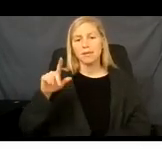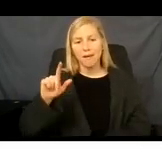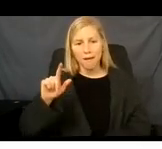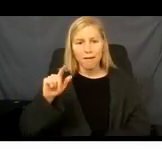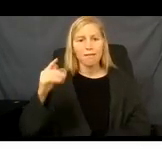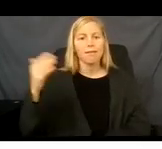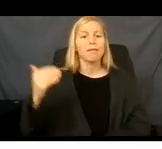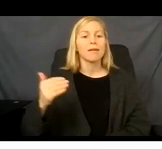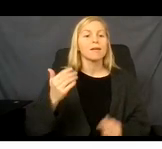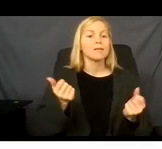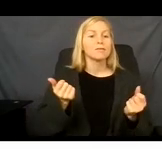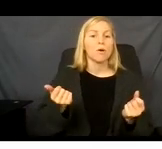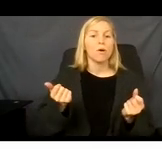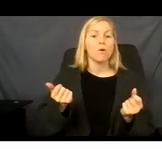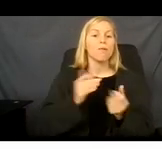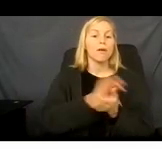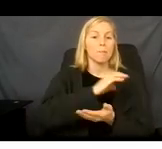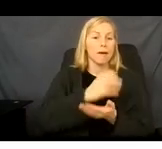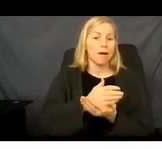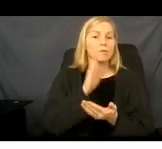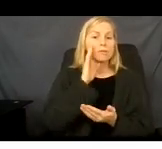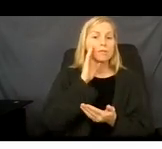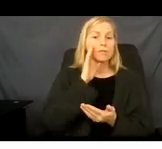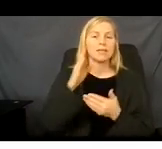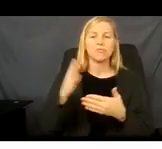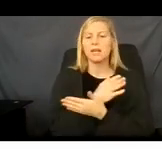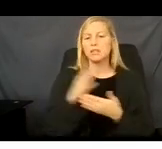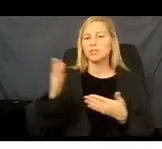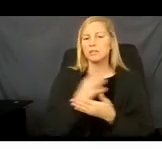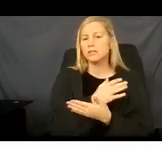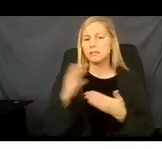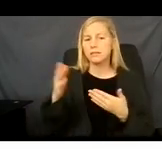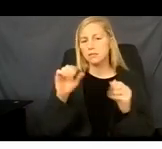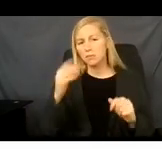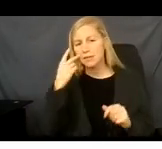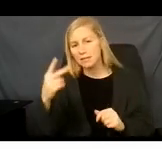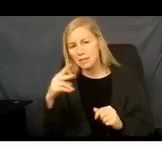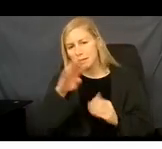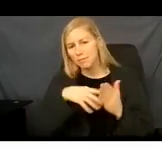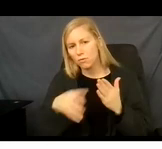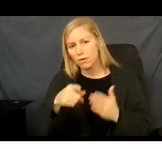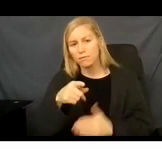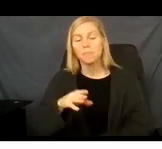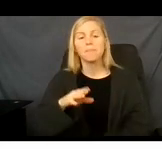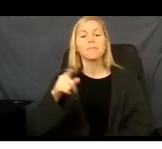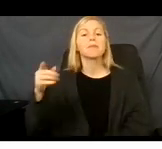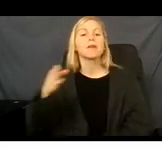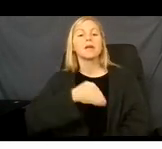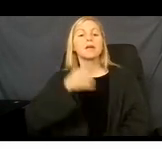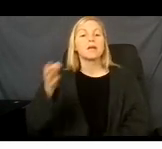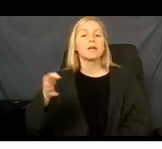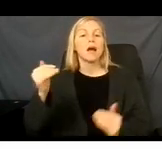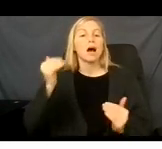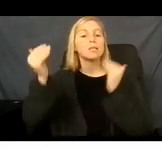$0 to $19,836. Now there is adults age